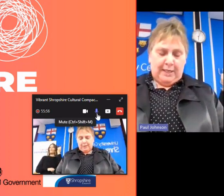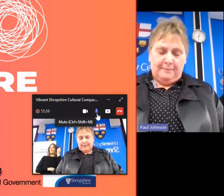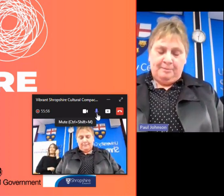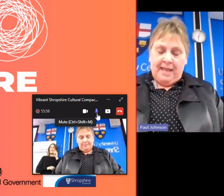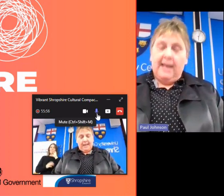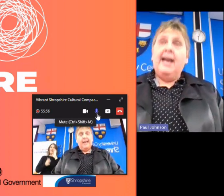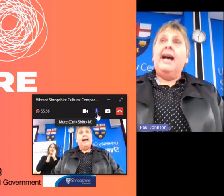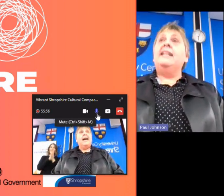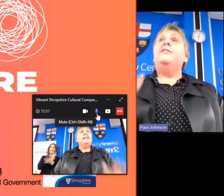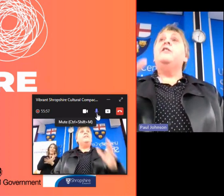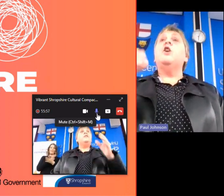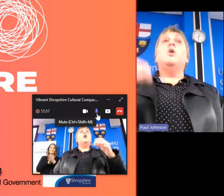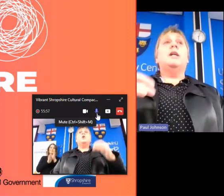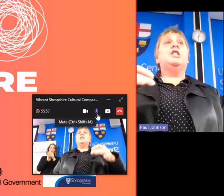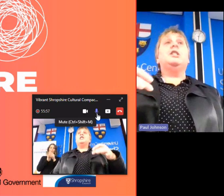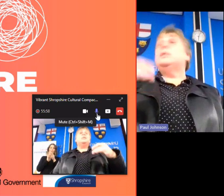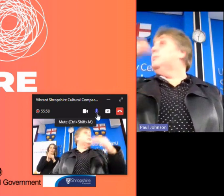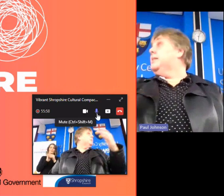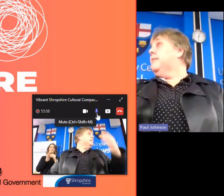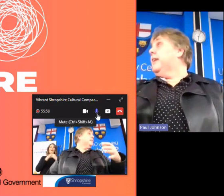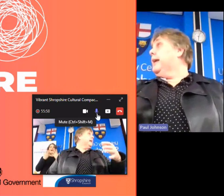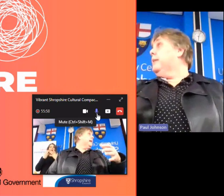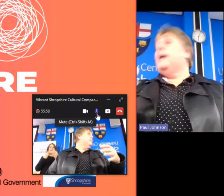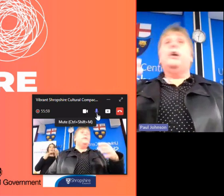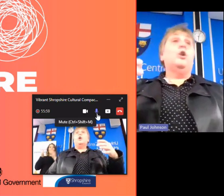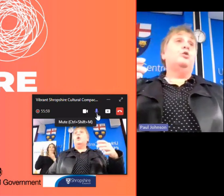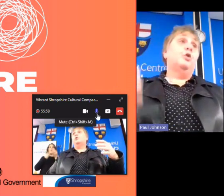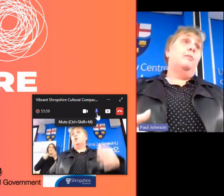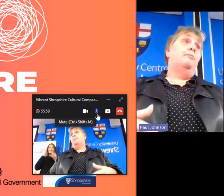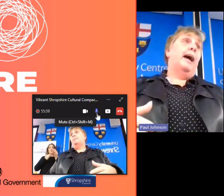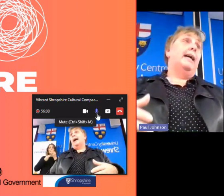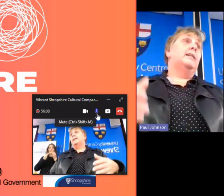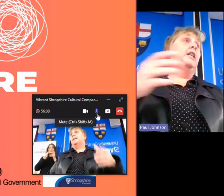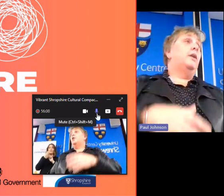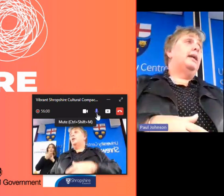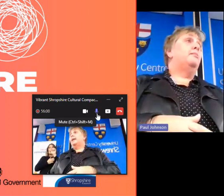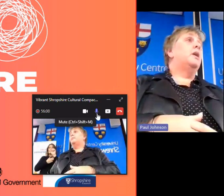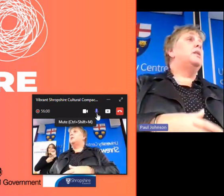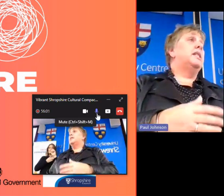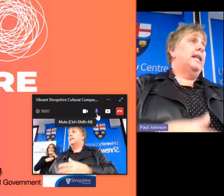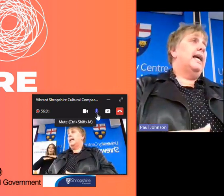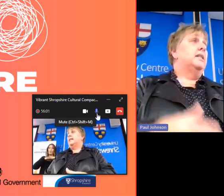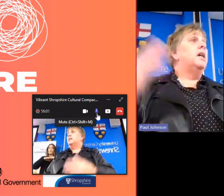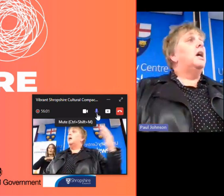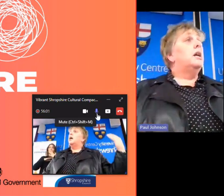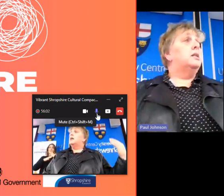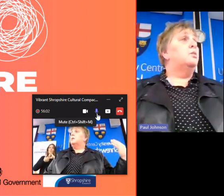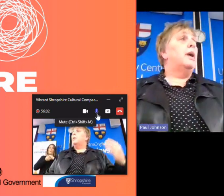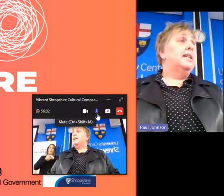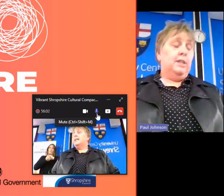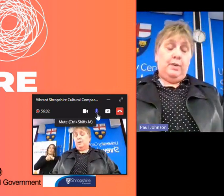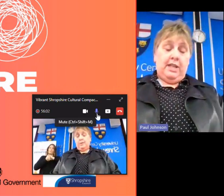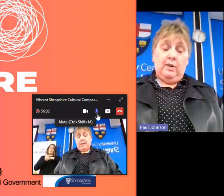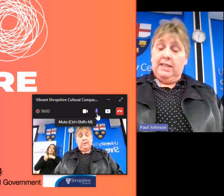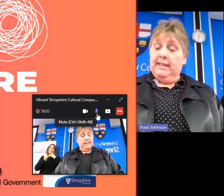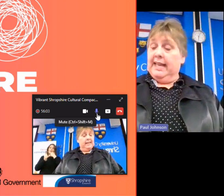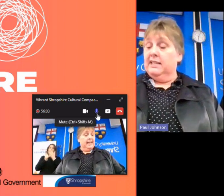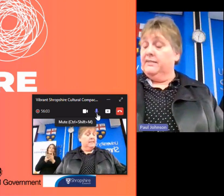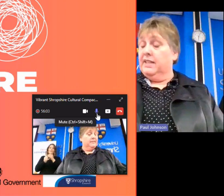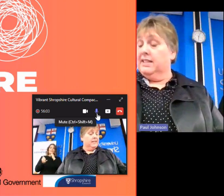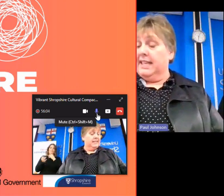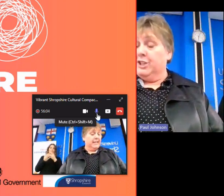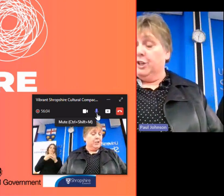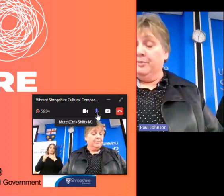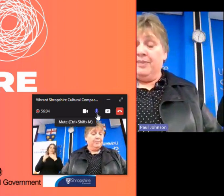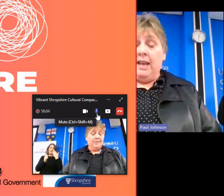ruin the recording and if you've got questions specifically about the cultural compact can you keep those to the end because we're going to deal with those